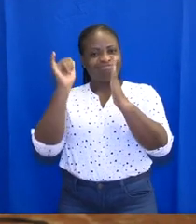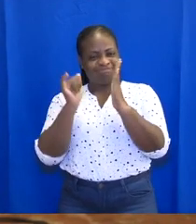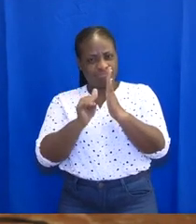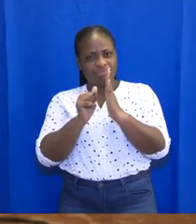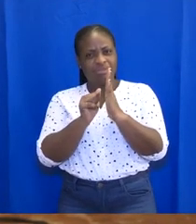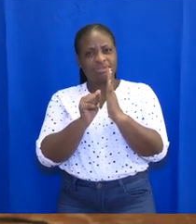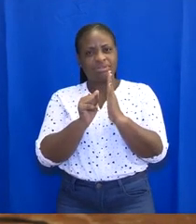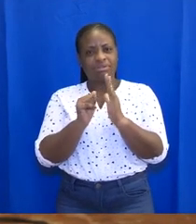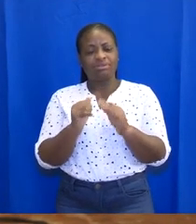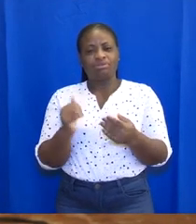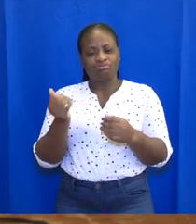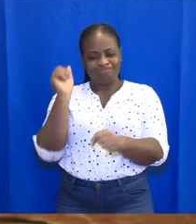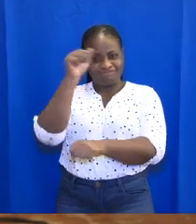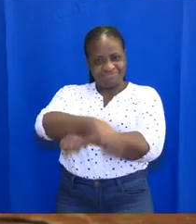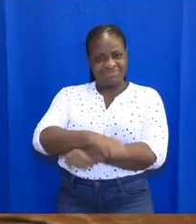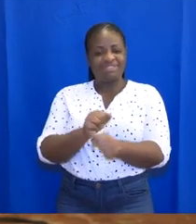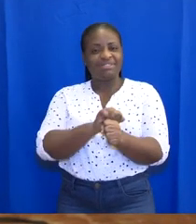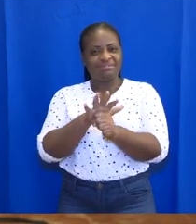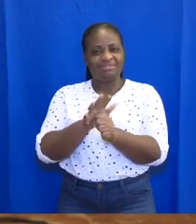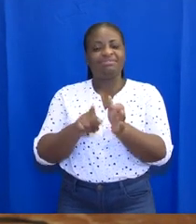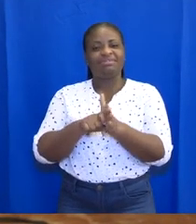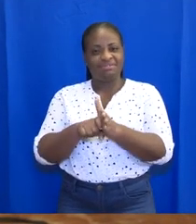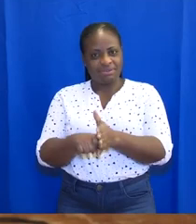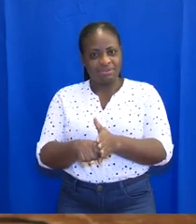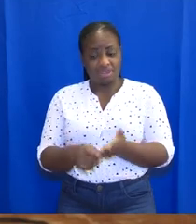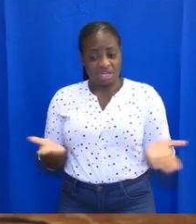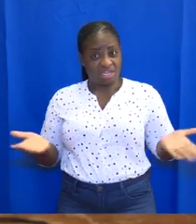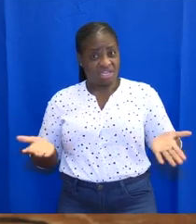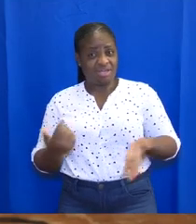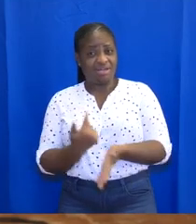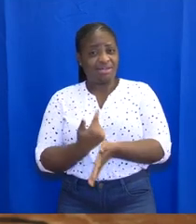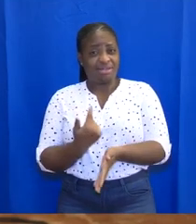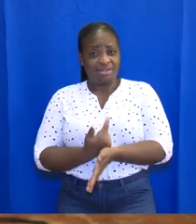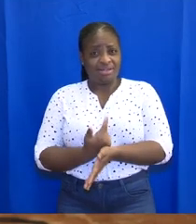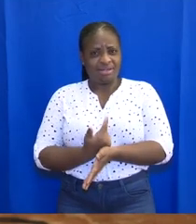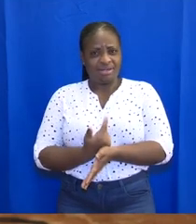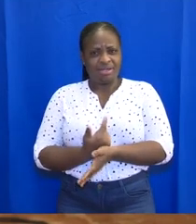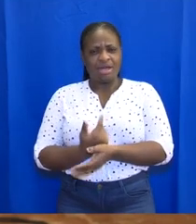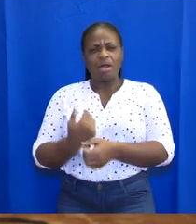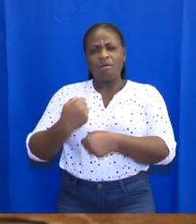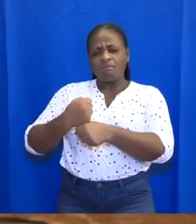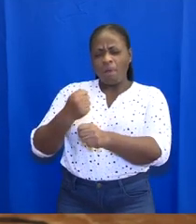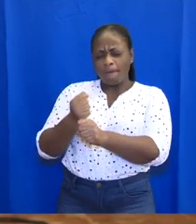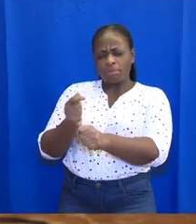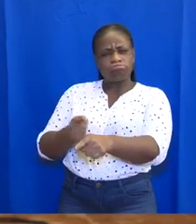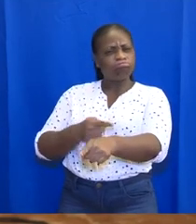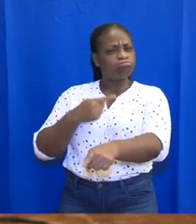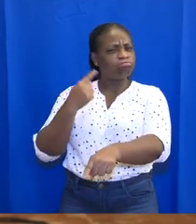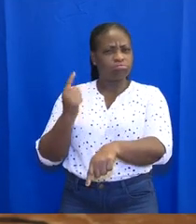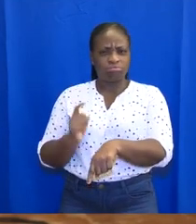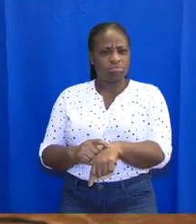place to defeat the virus. We in Ghana have certainly come a long way